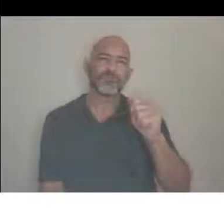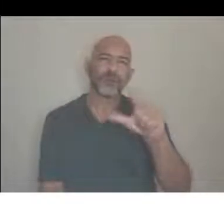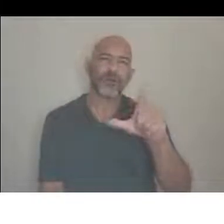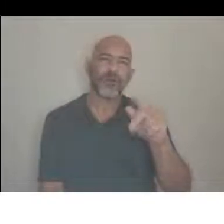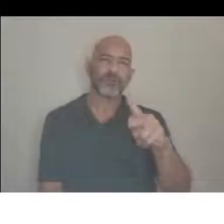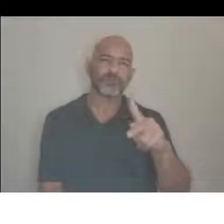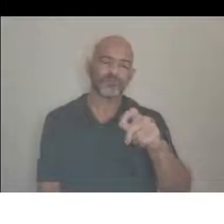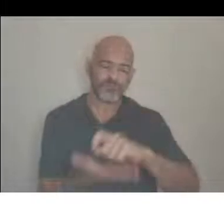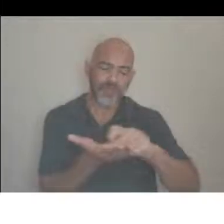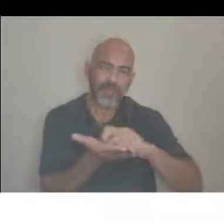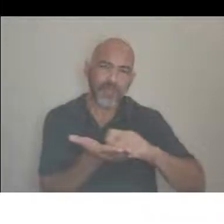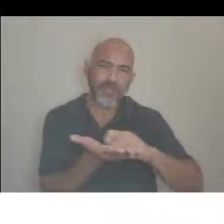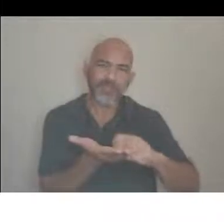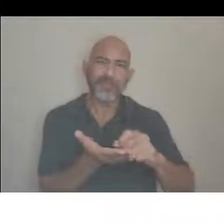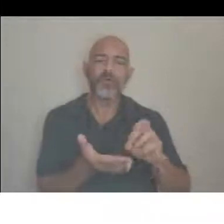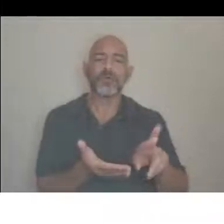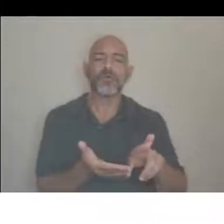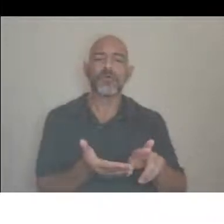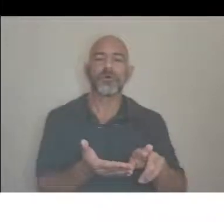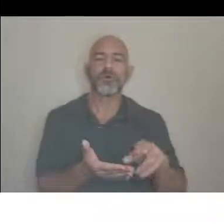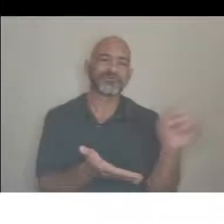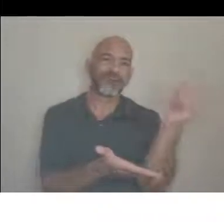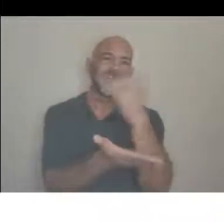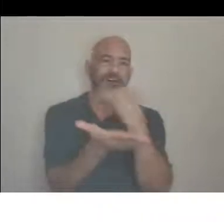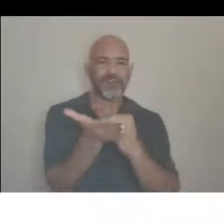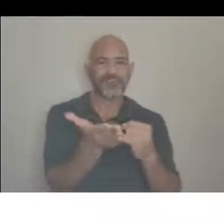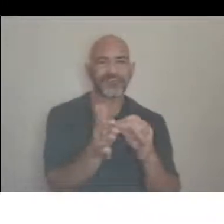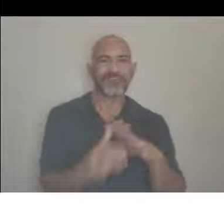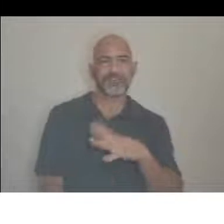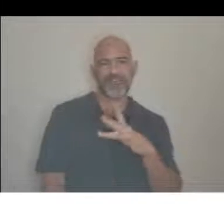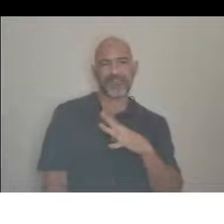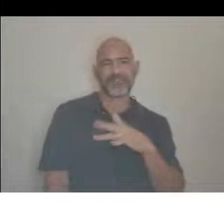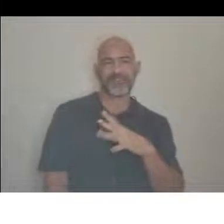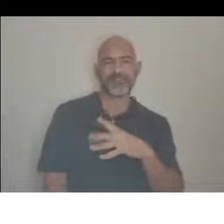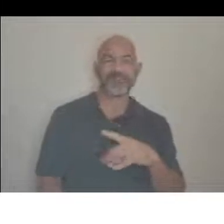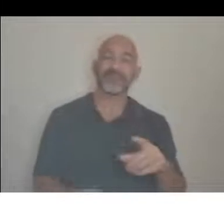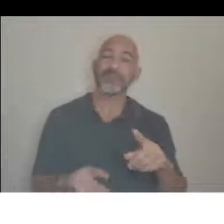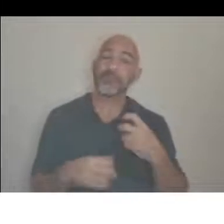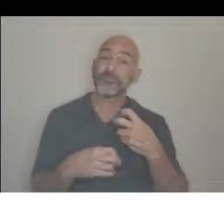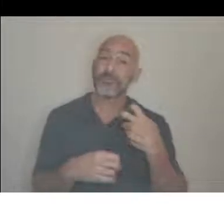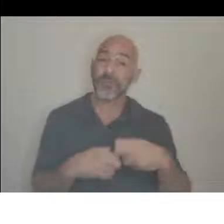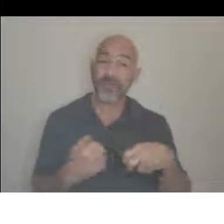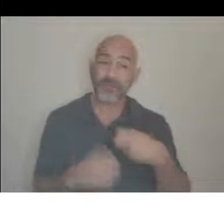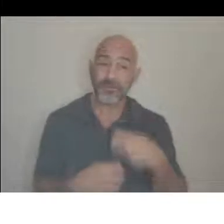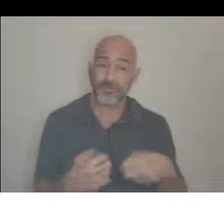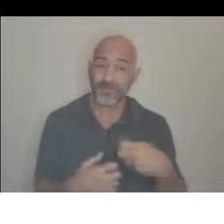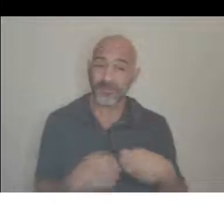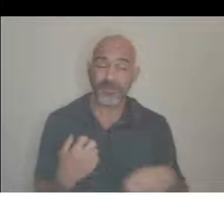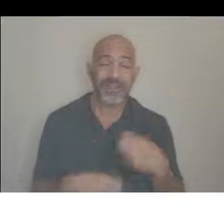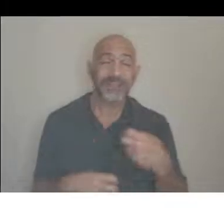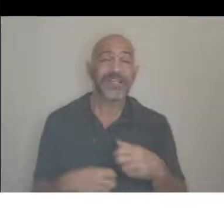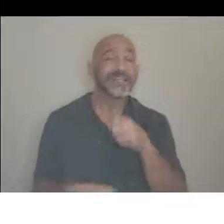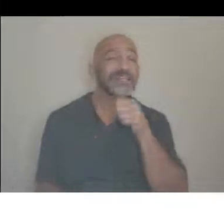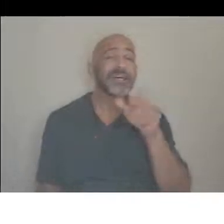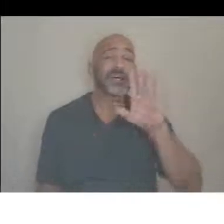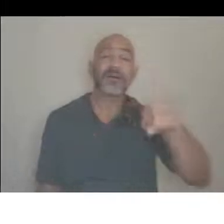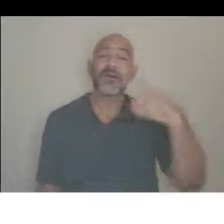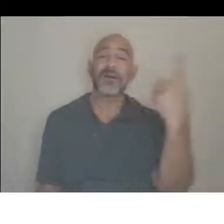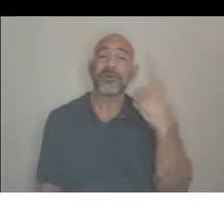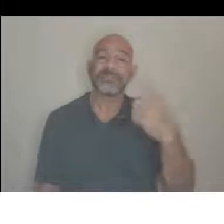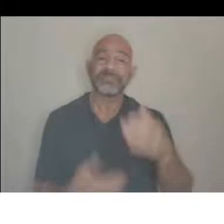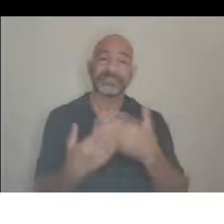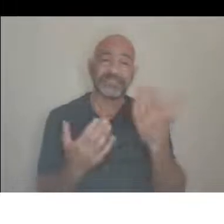accessible to folks, whether they have a reading disability like dyslexia or